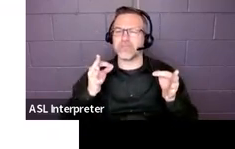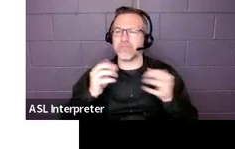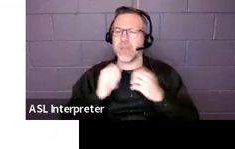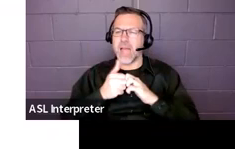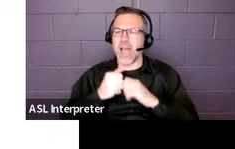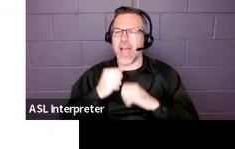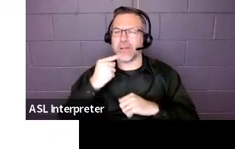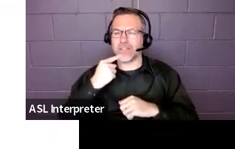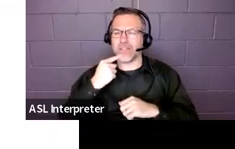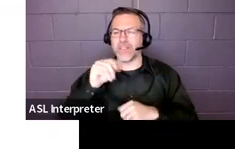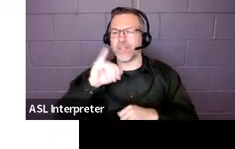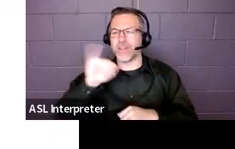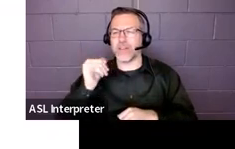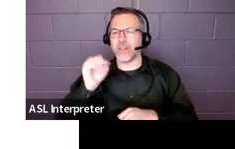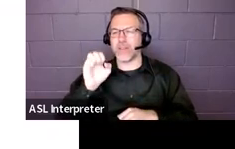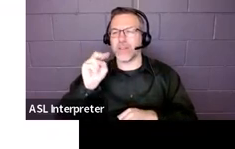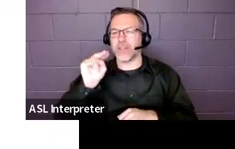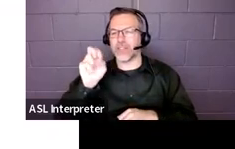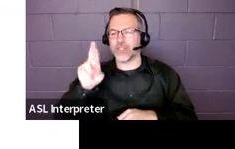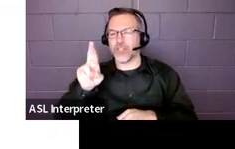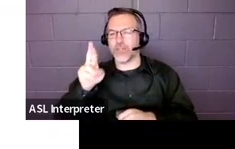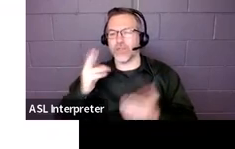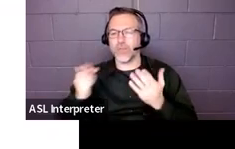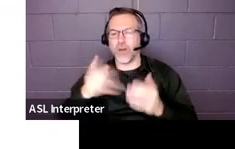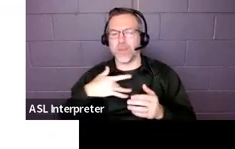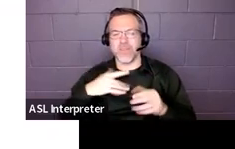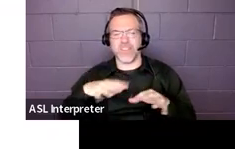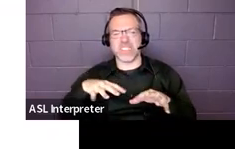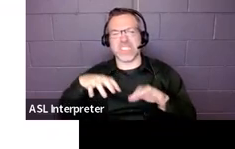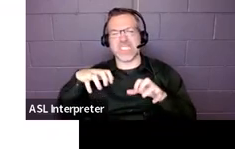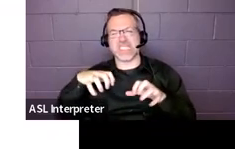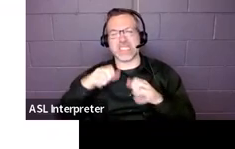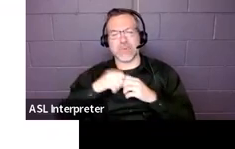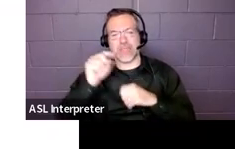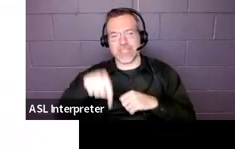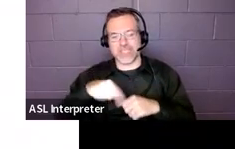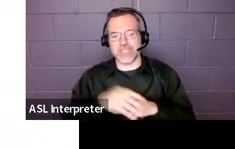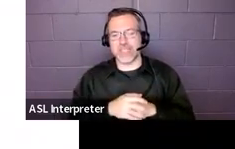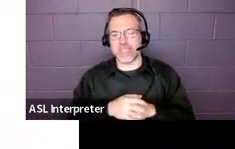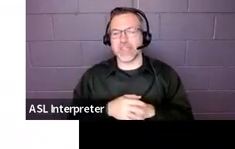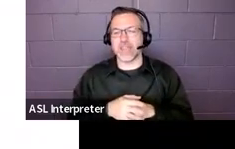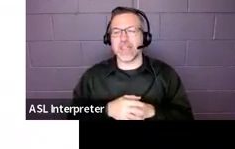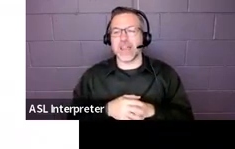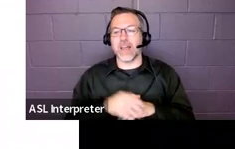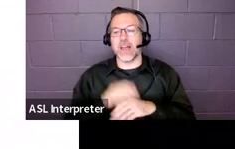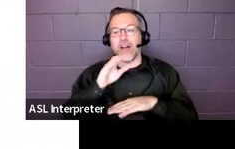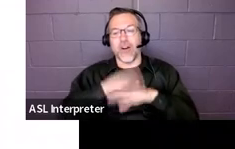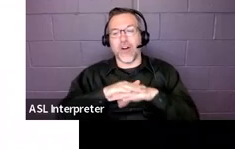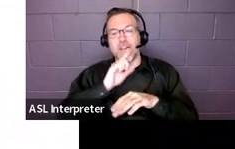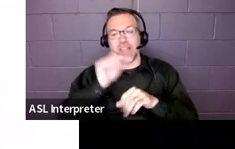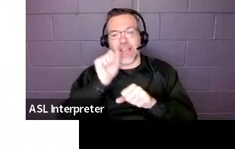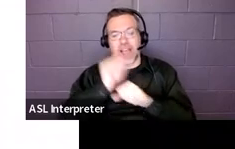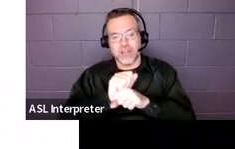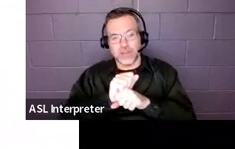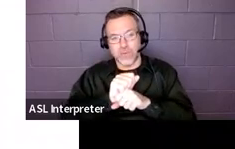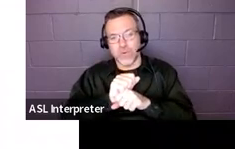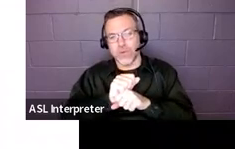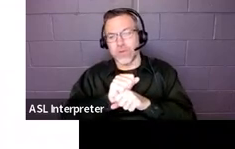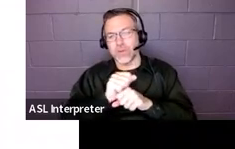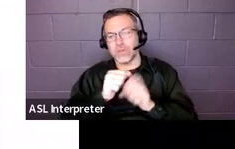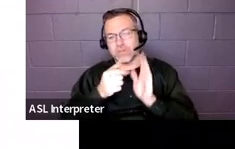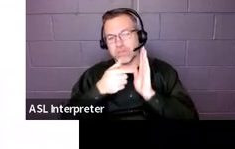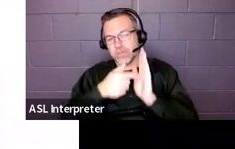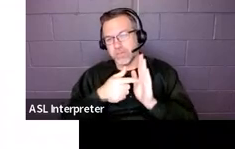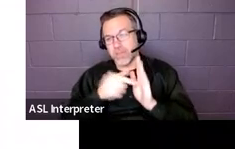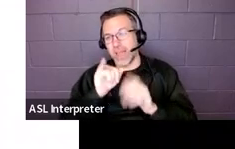cringing right now as I start talking about this. On the actual prompt on the IEP, it does